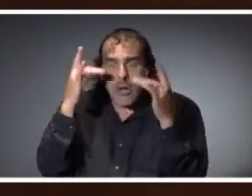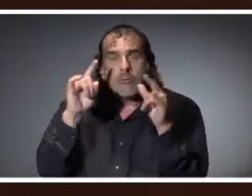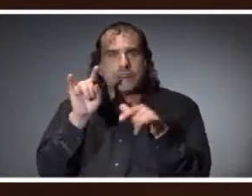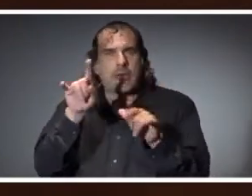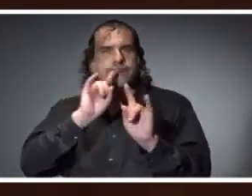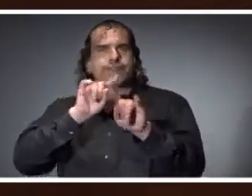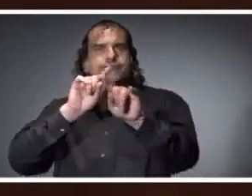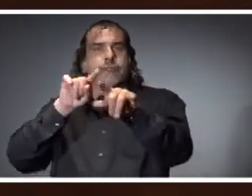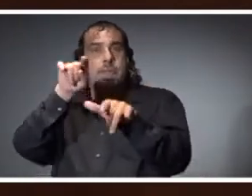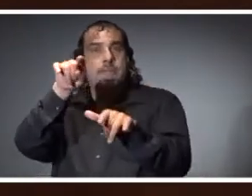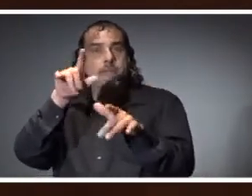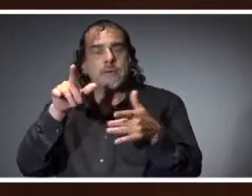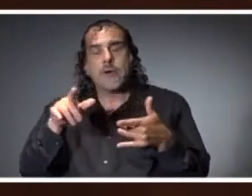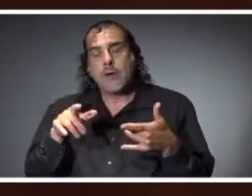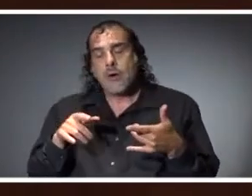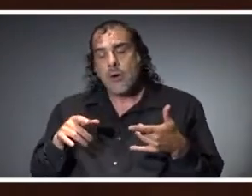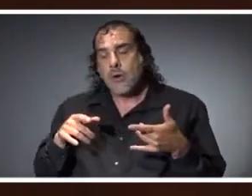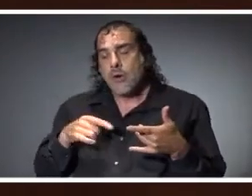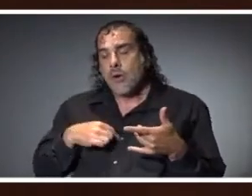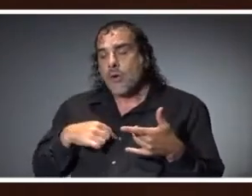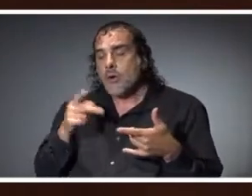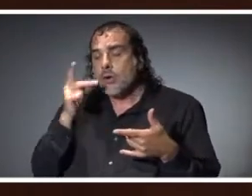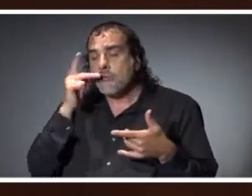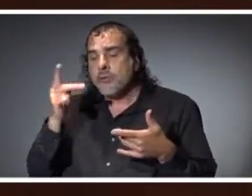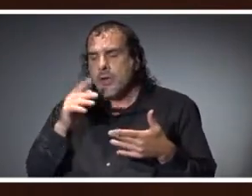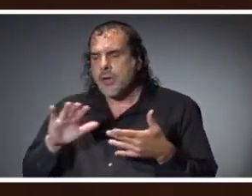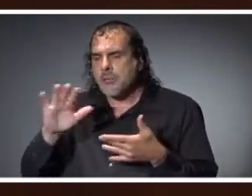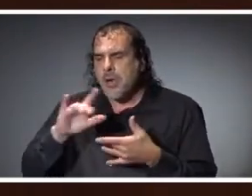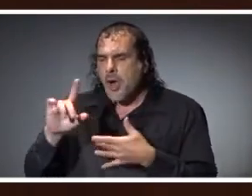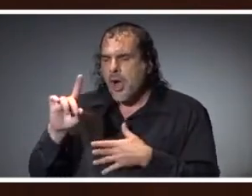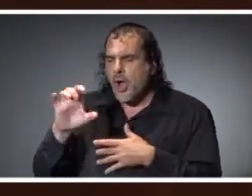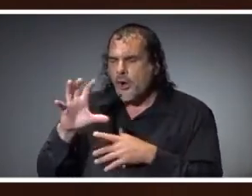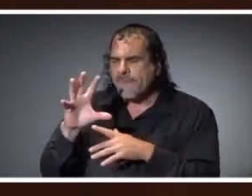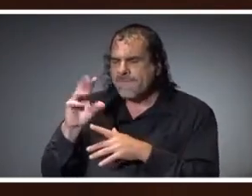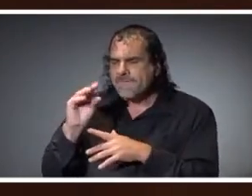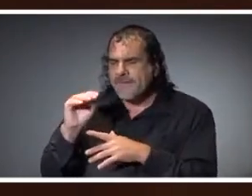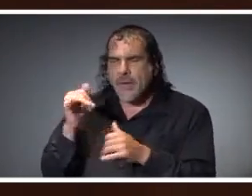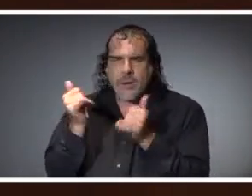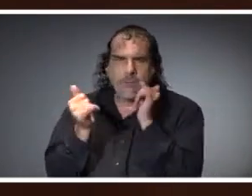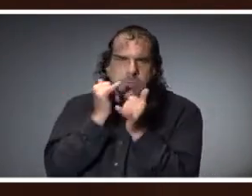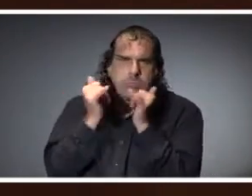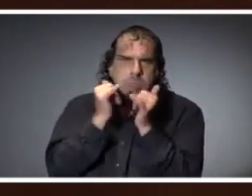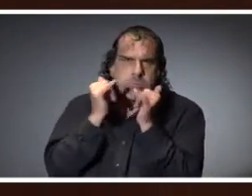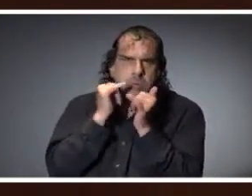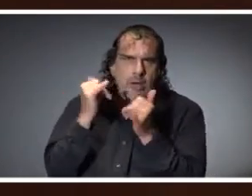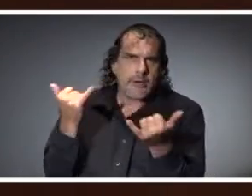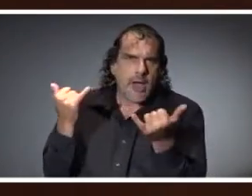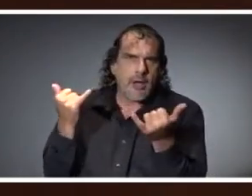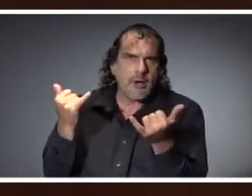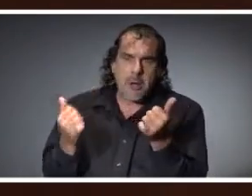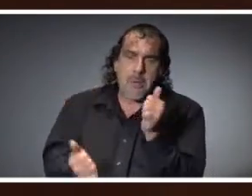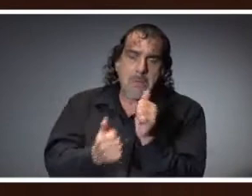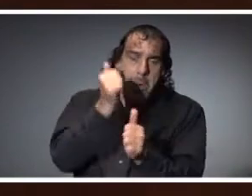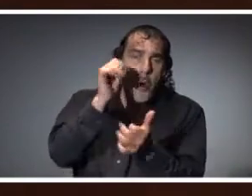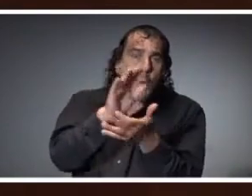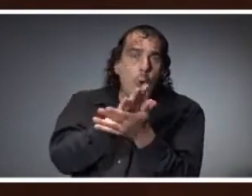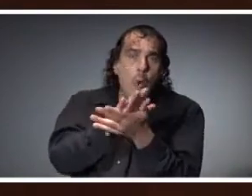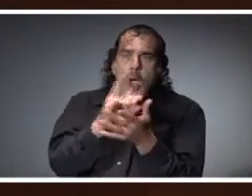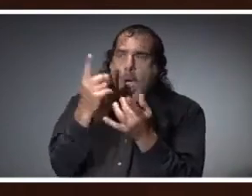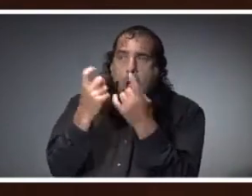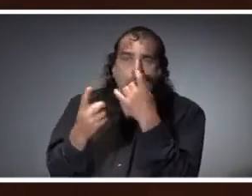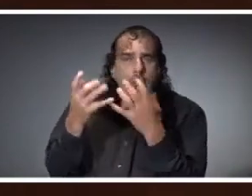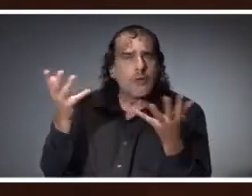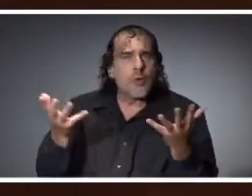really we've received almost 150 calls from schools so far. The vast majority of those calls are asking